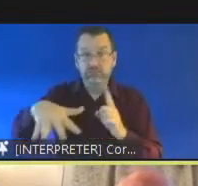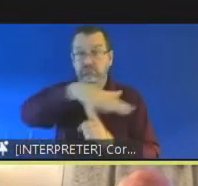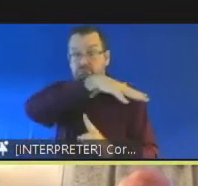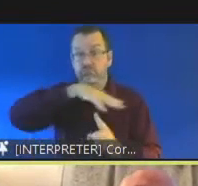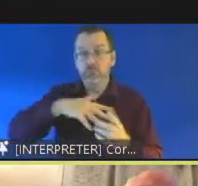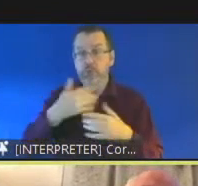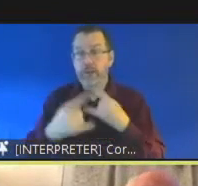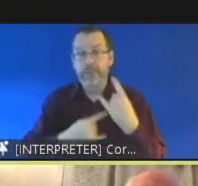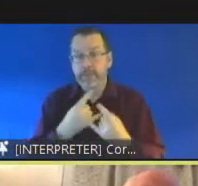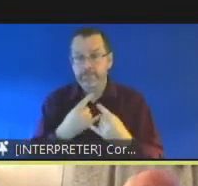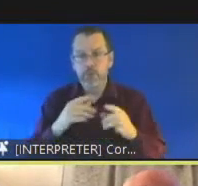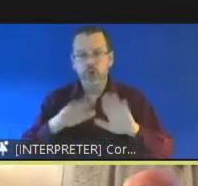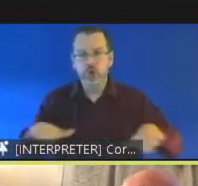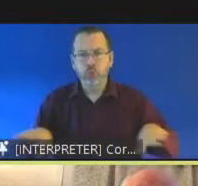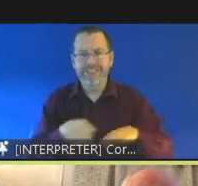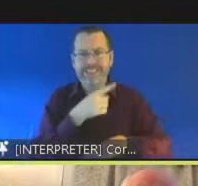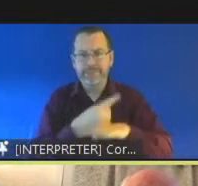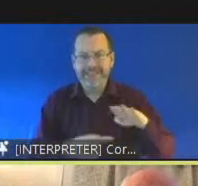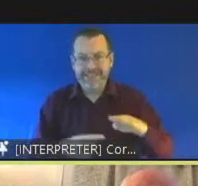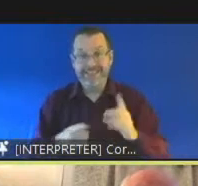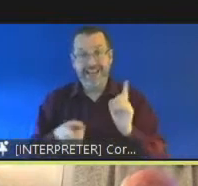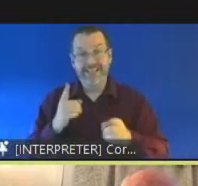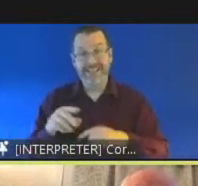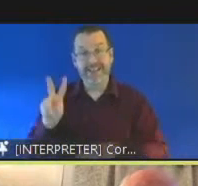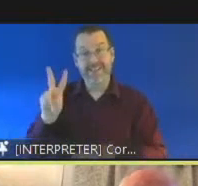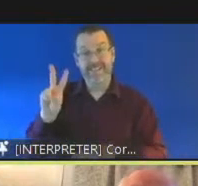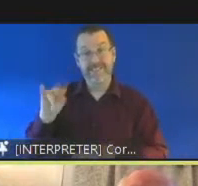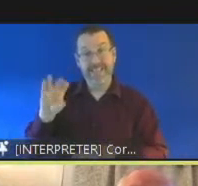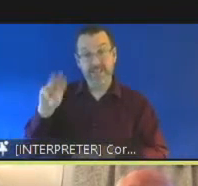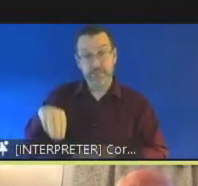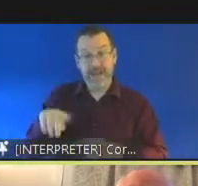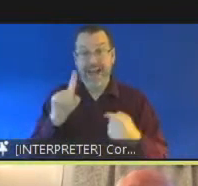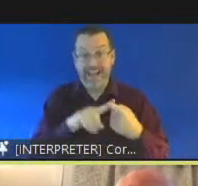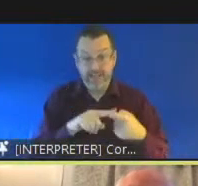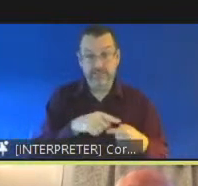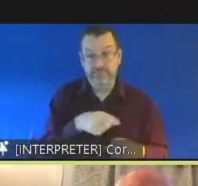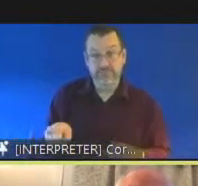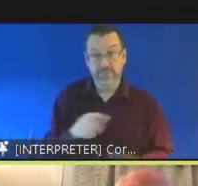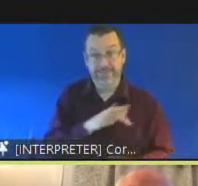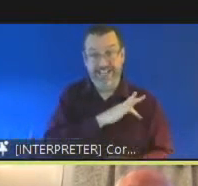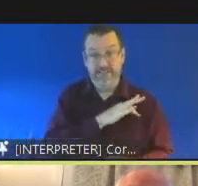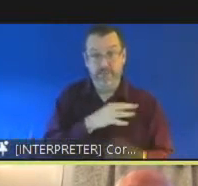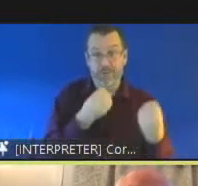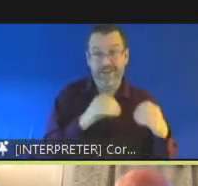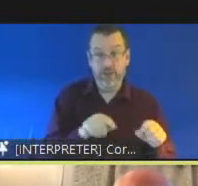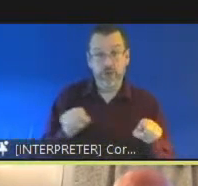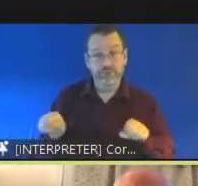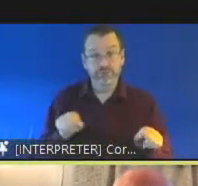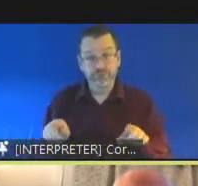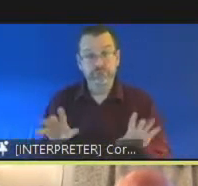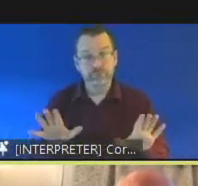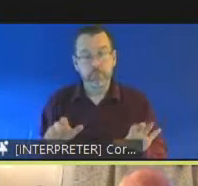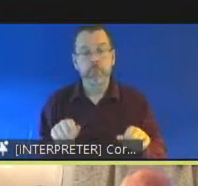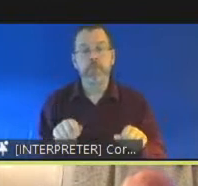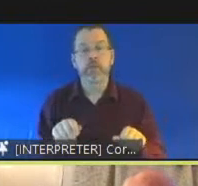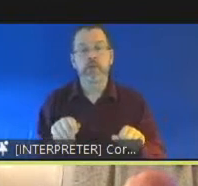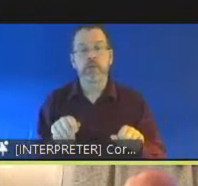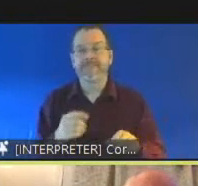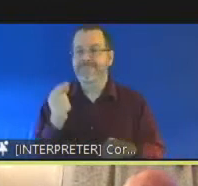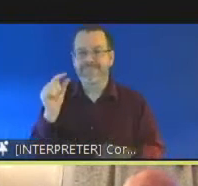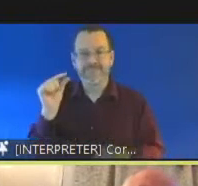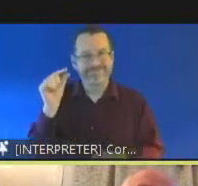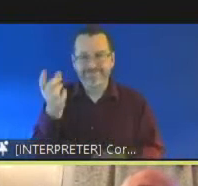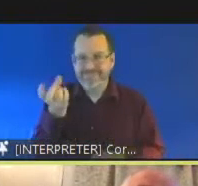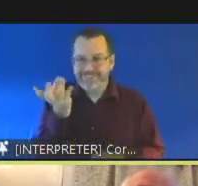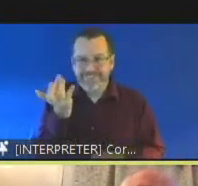both as victims and as offenders I have to start by saying there is very little hard information available in Ireland.